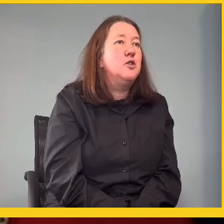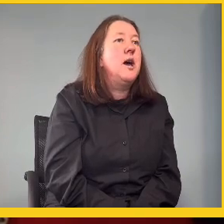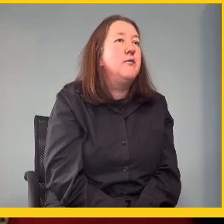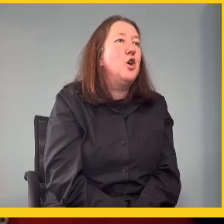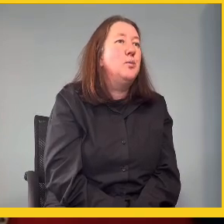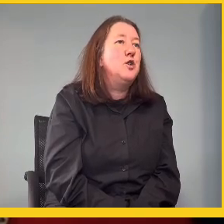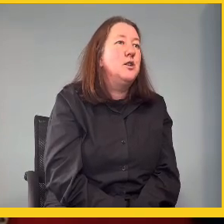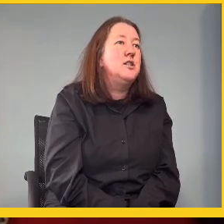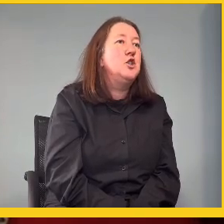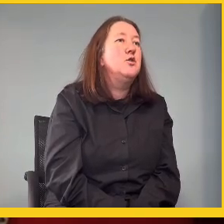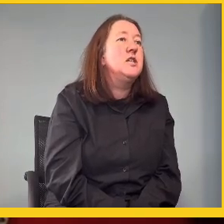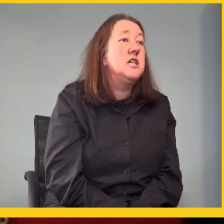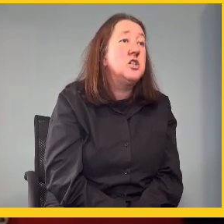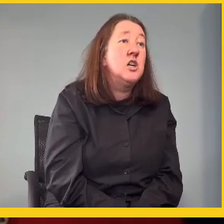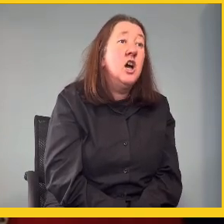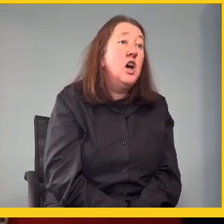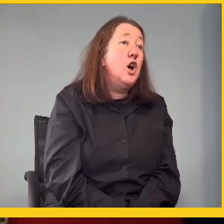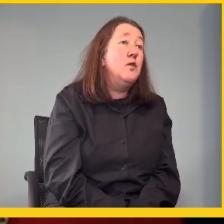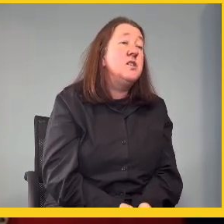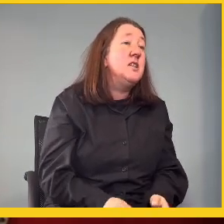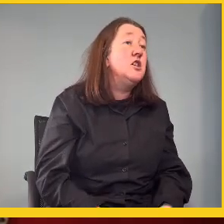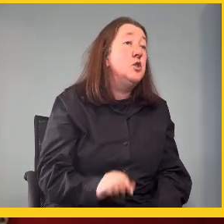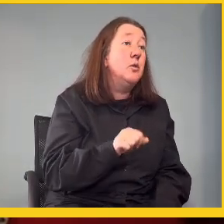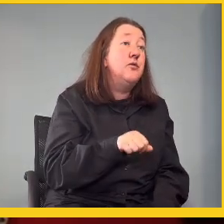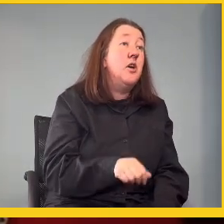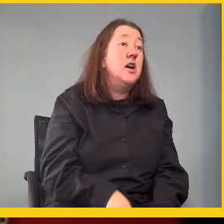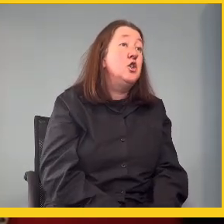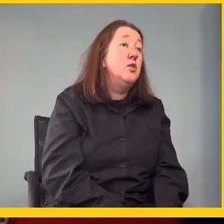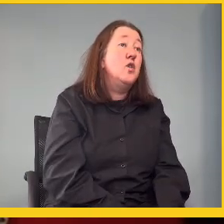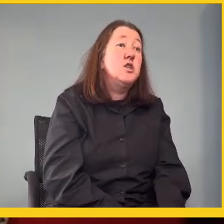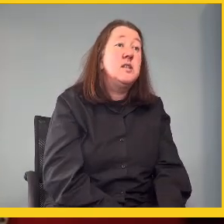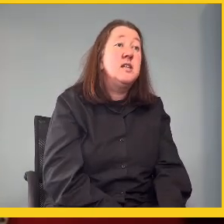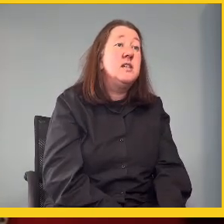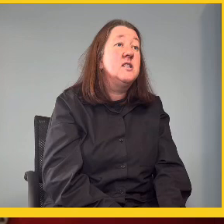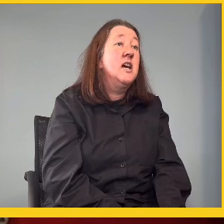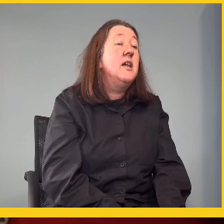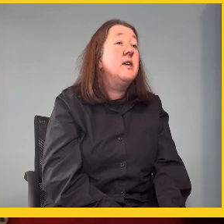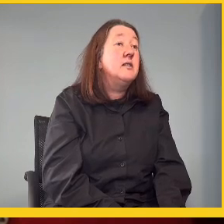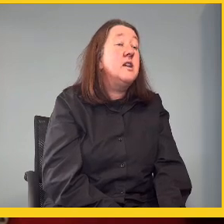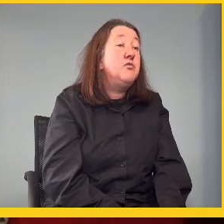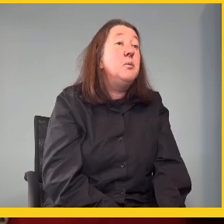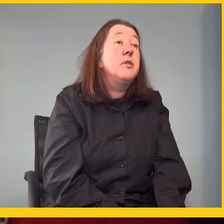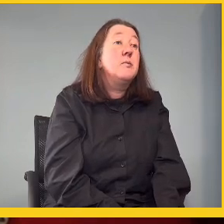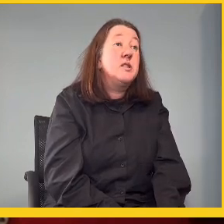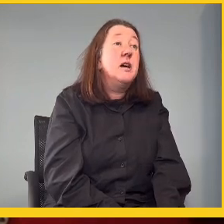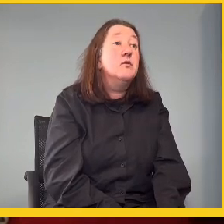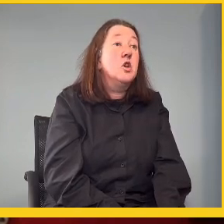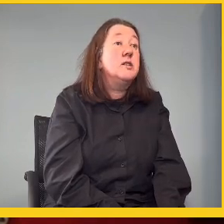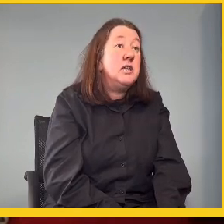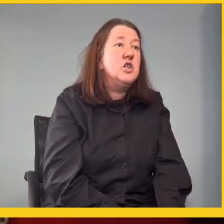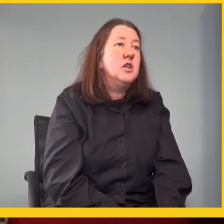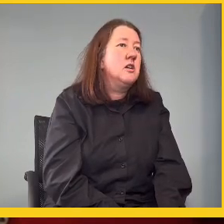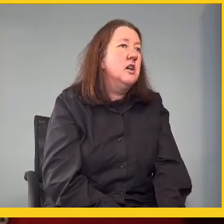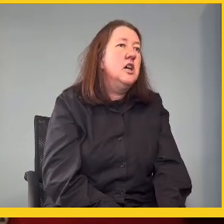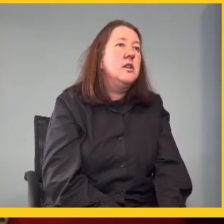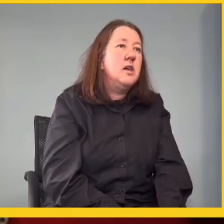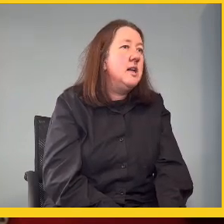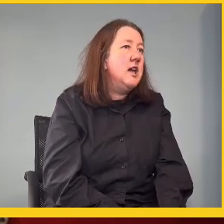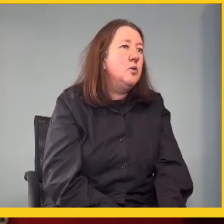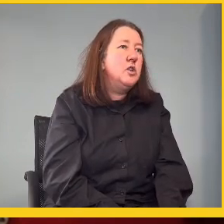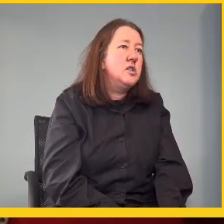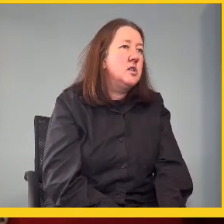children to have the opportunity to teach. Yes. Overseas you will find universities that deaf people themselves are teaching